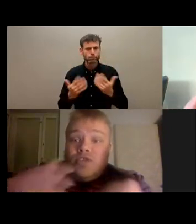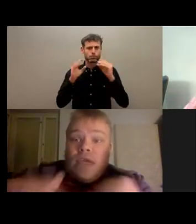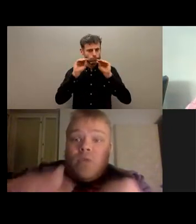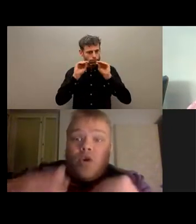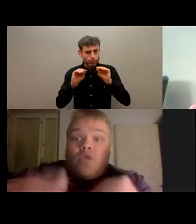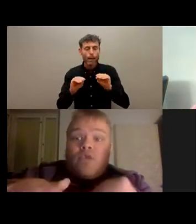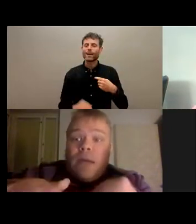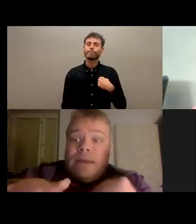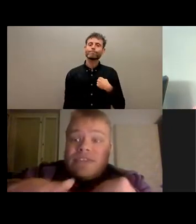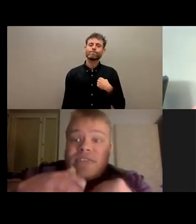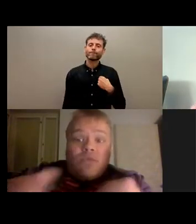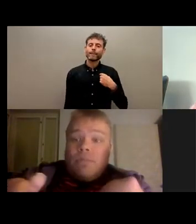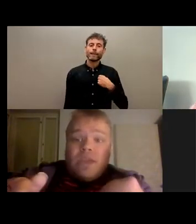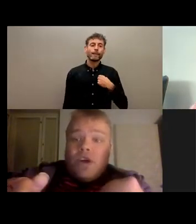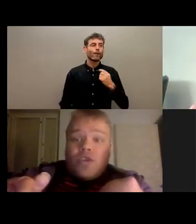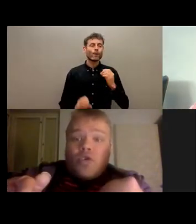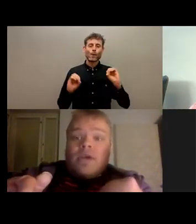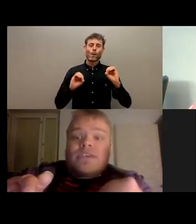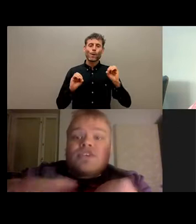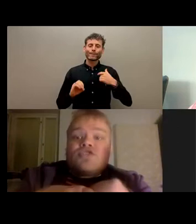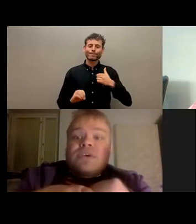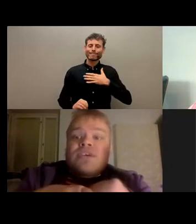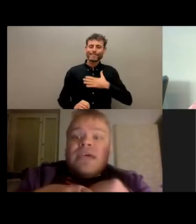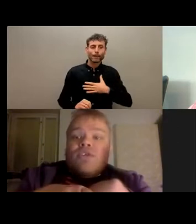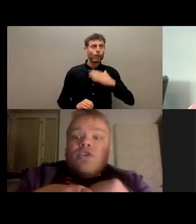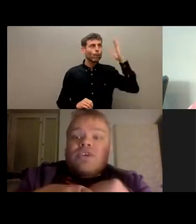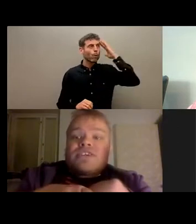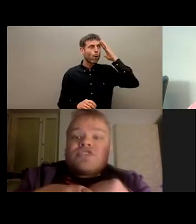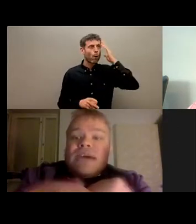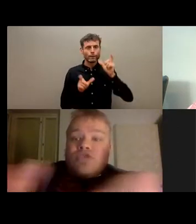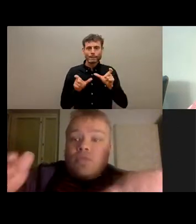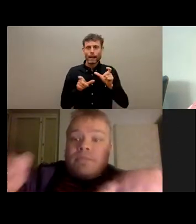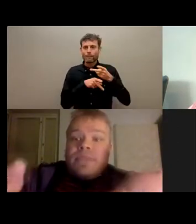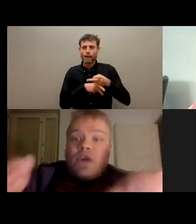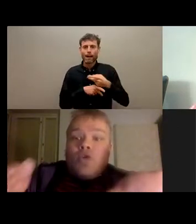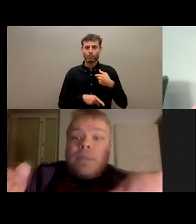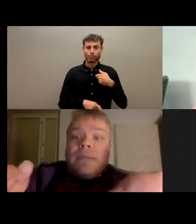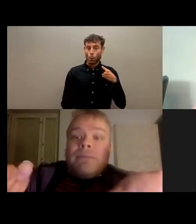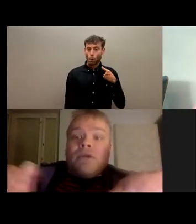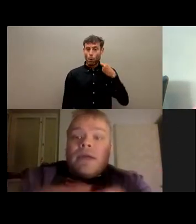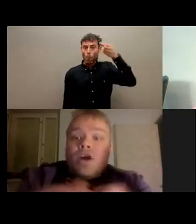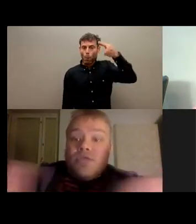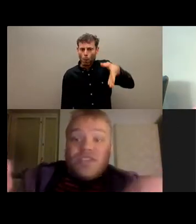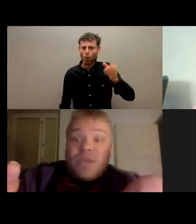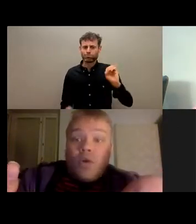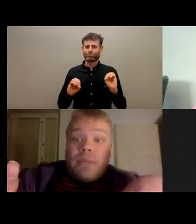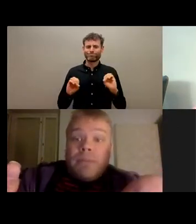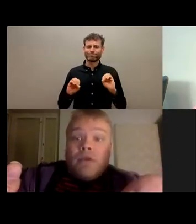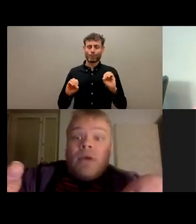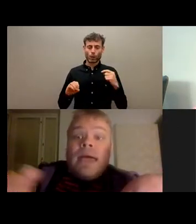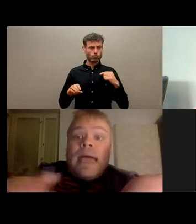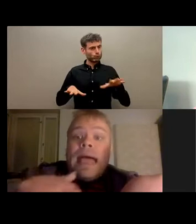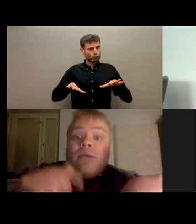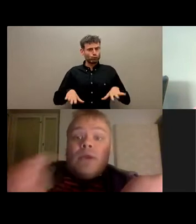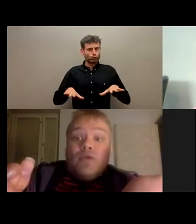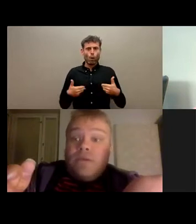day to day work for Abilis than to many other organizations, because if an organization has their own people and hundreds of their own people,